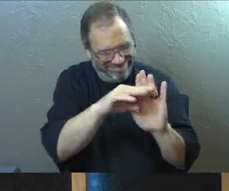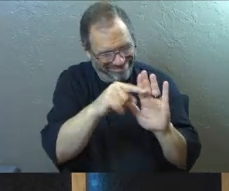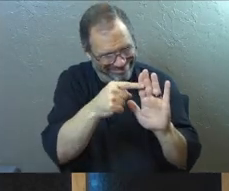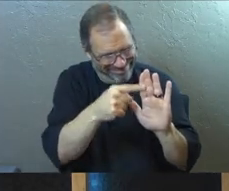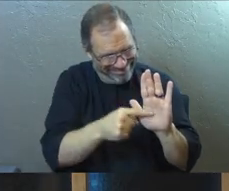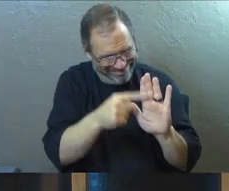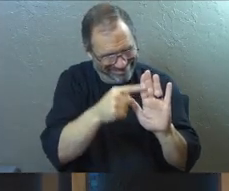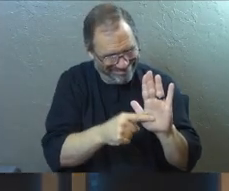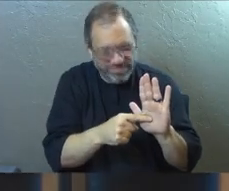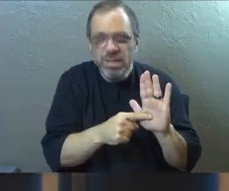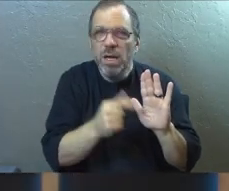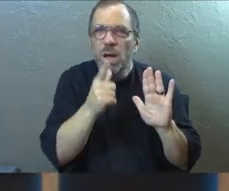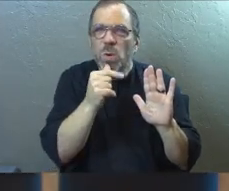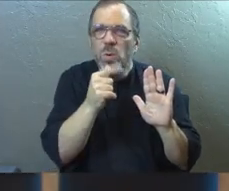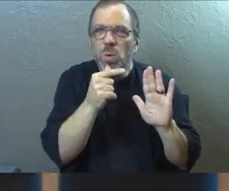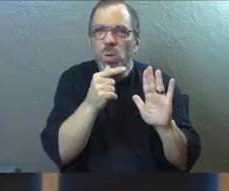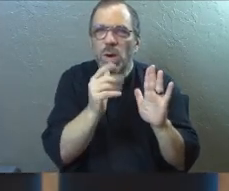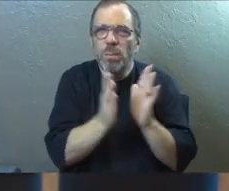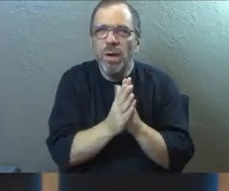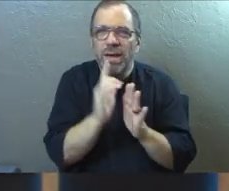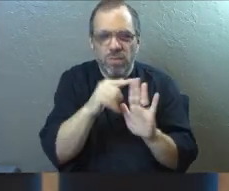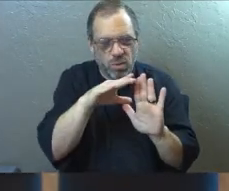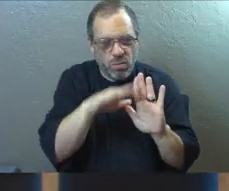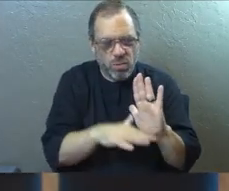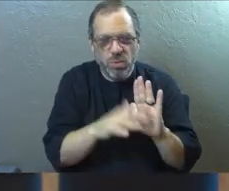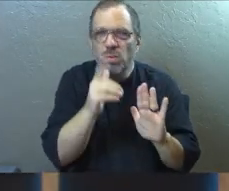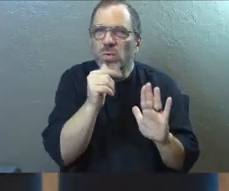Who do you need to walk this out with?